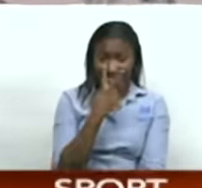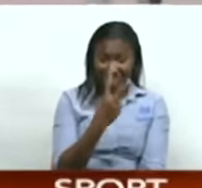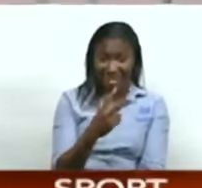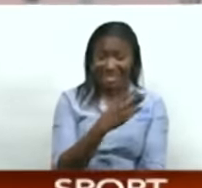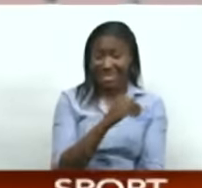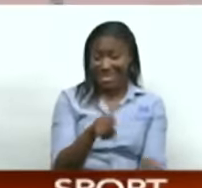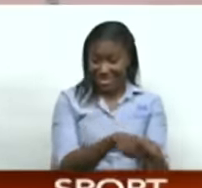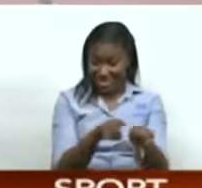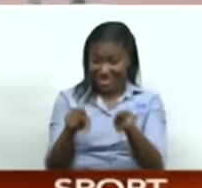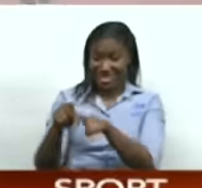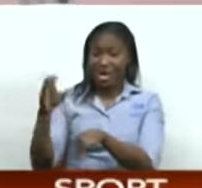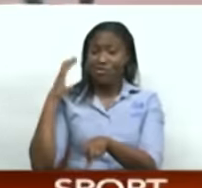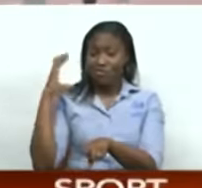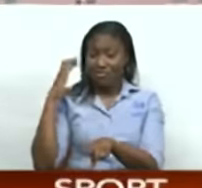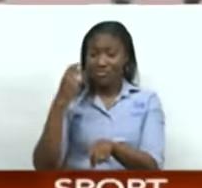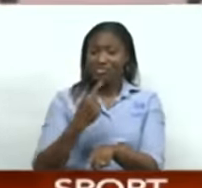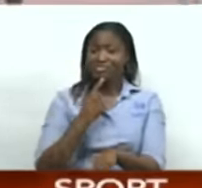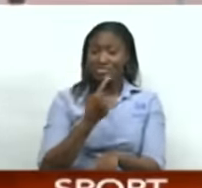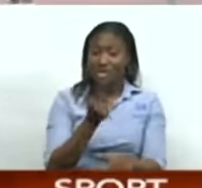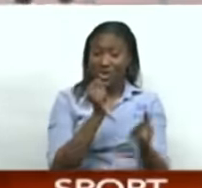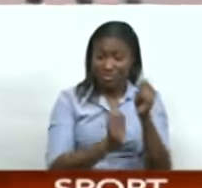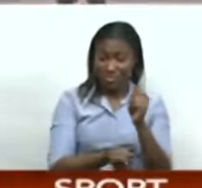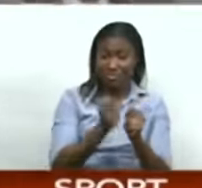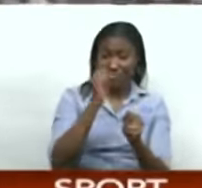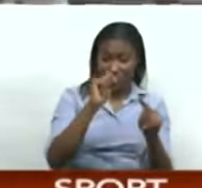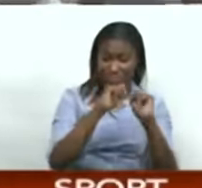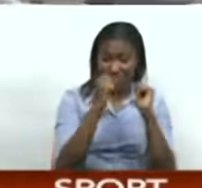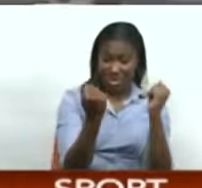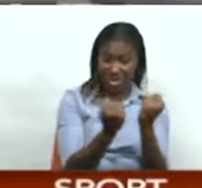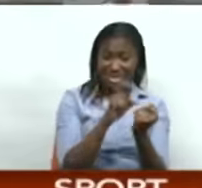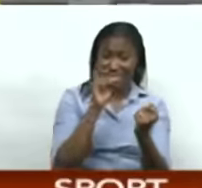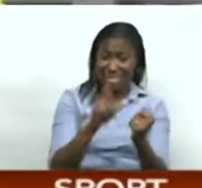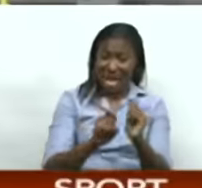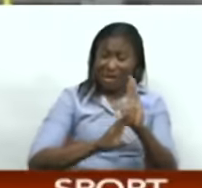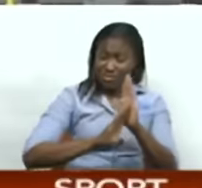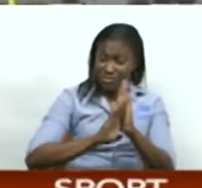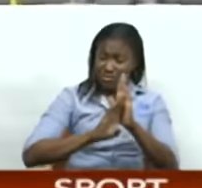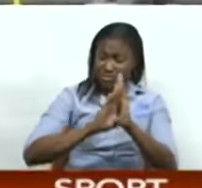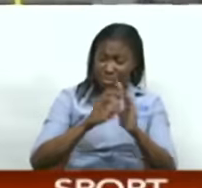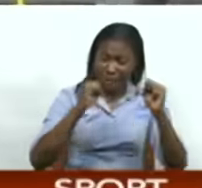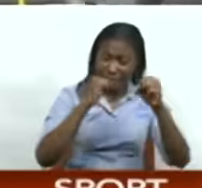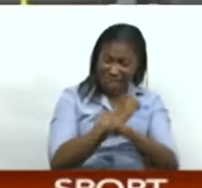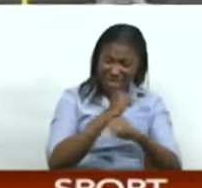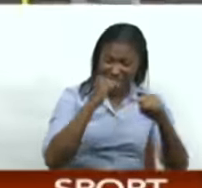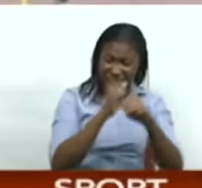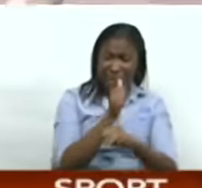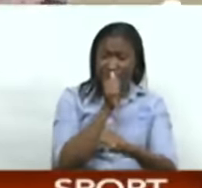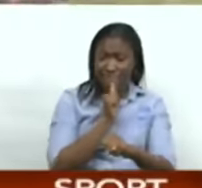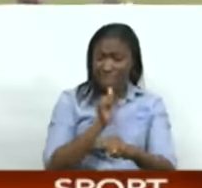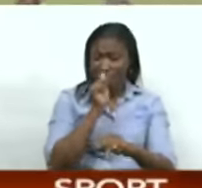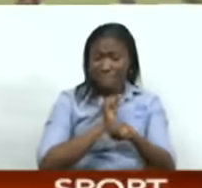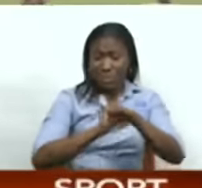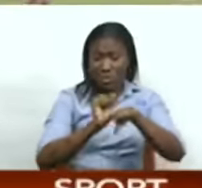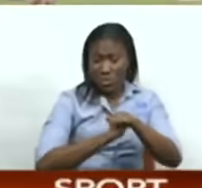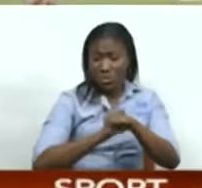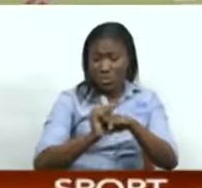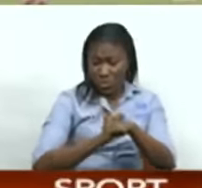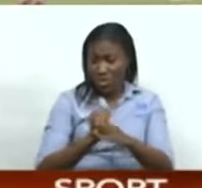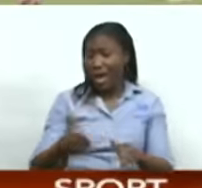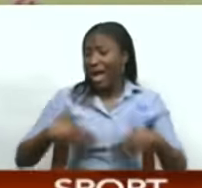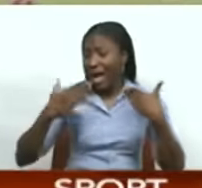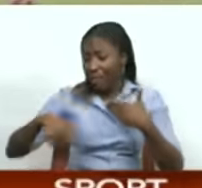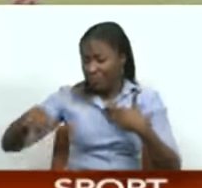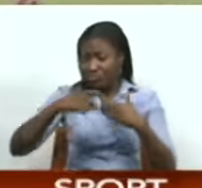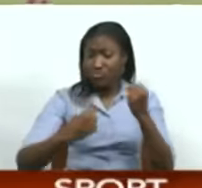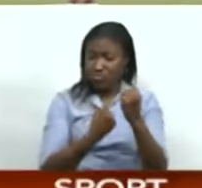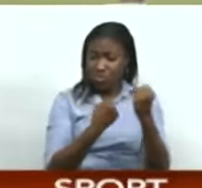point out that the Soka Warriors have had to fight for everything gained in the recent months. While he was encouraged by the wave of support around the team right now,